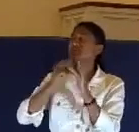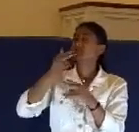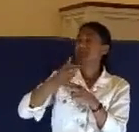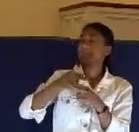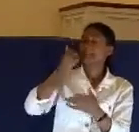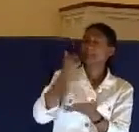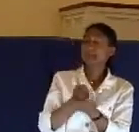Amen. Amen.